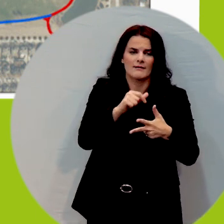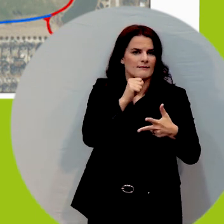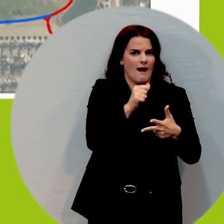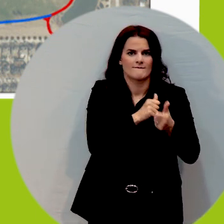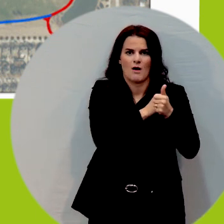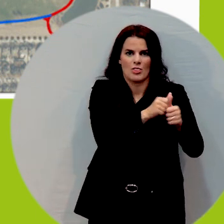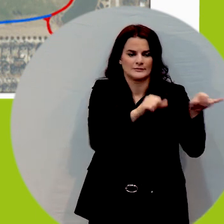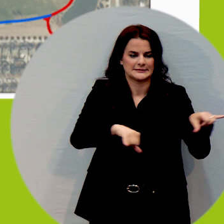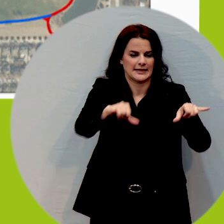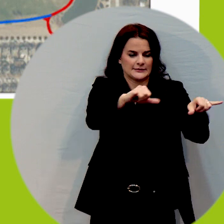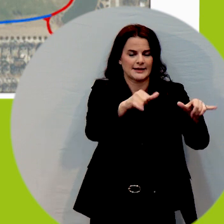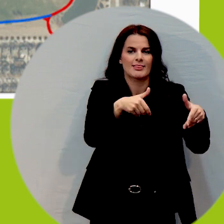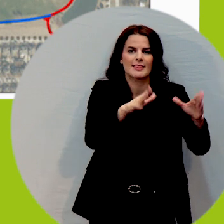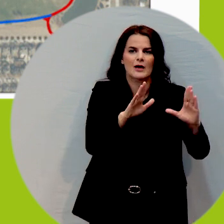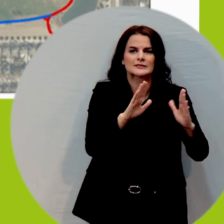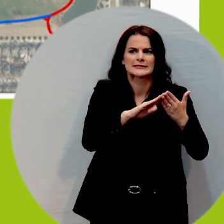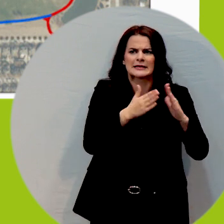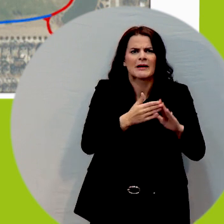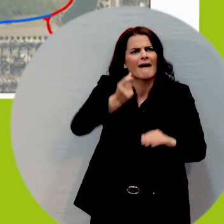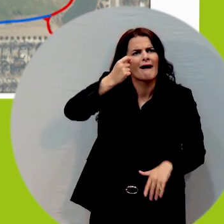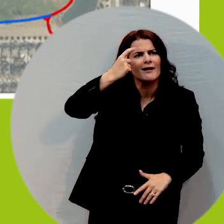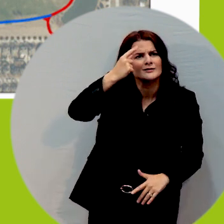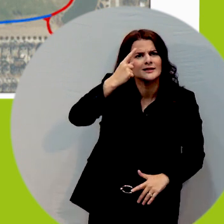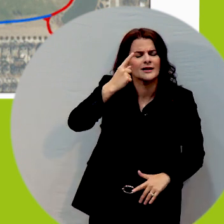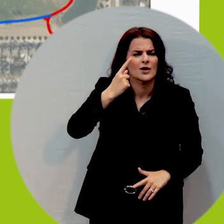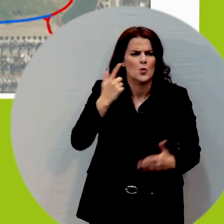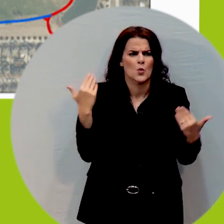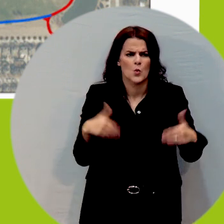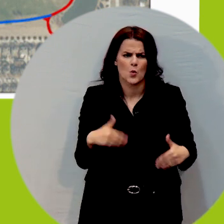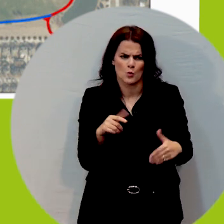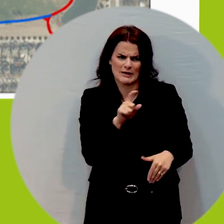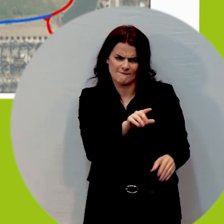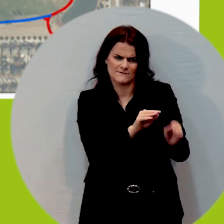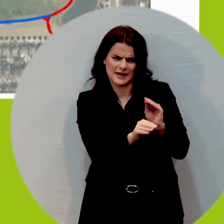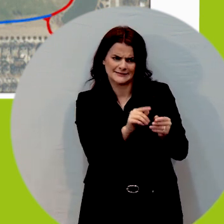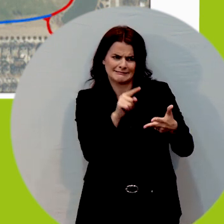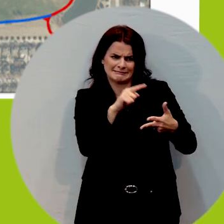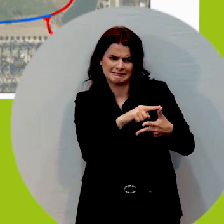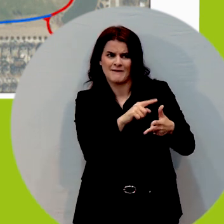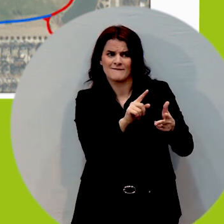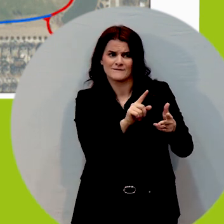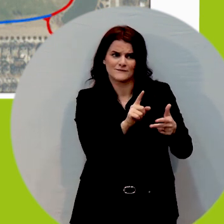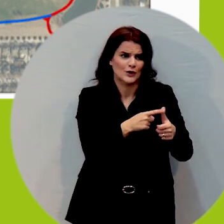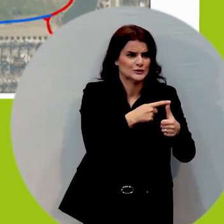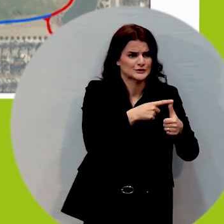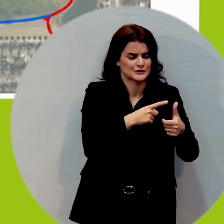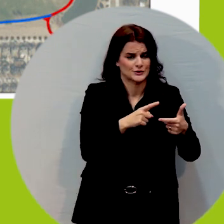city to make pragmatic decisions about what they might fix first or what they might remediate first.